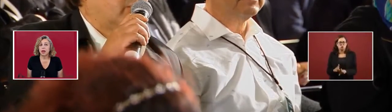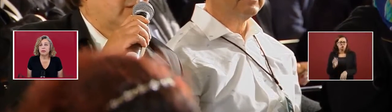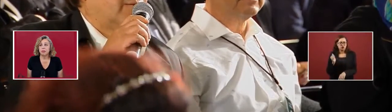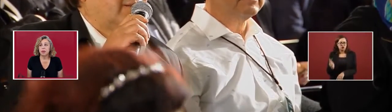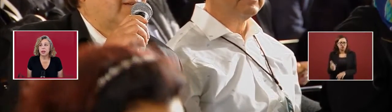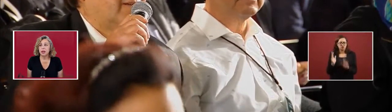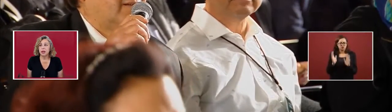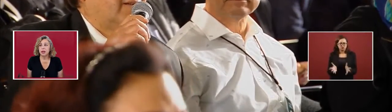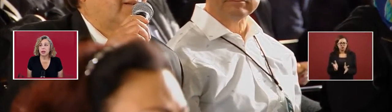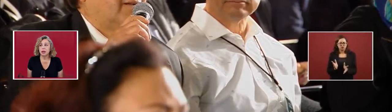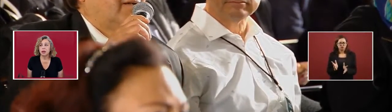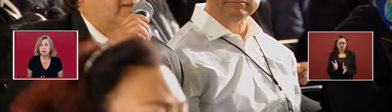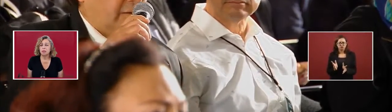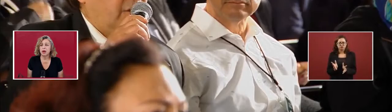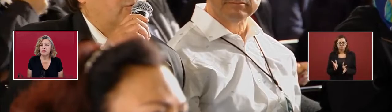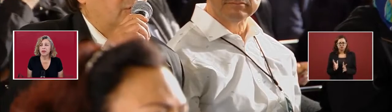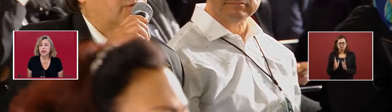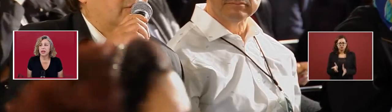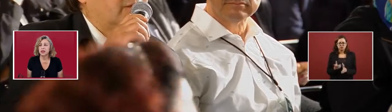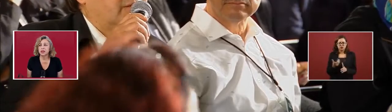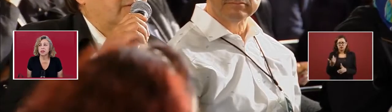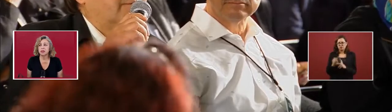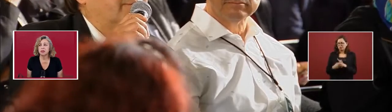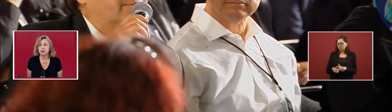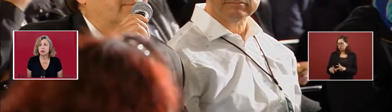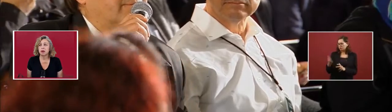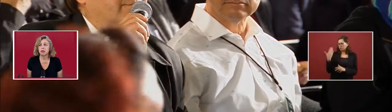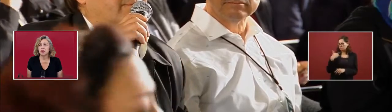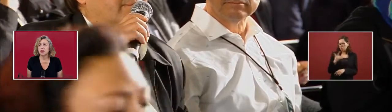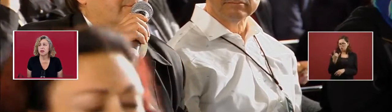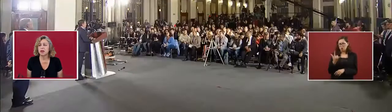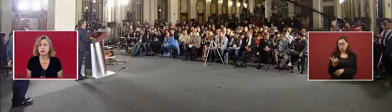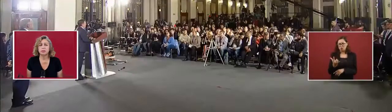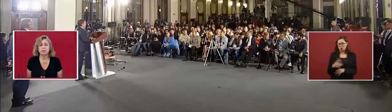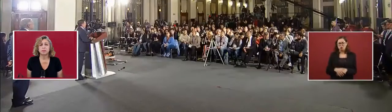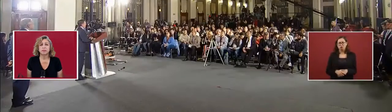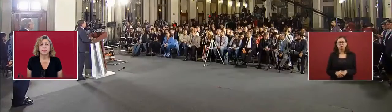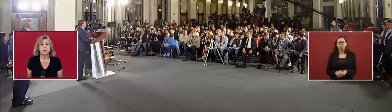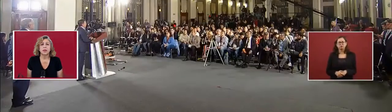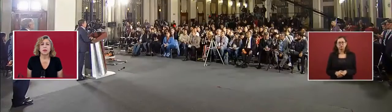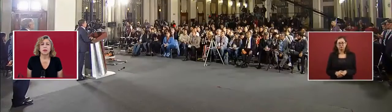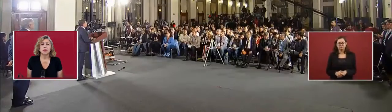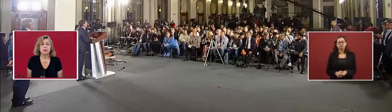Have they made any modifications regarding…